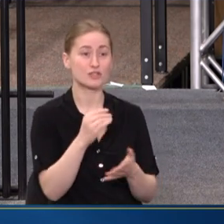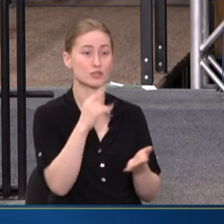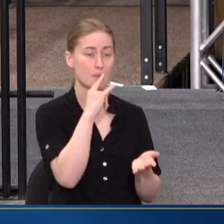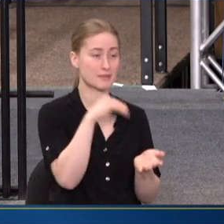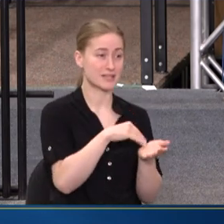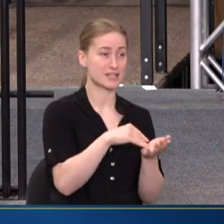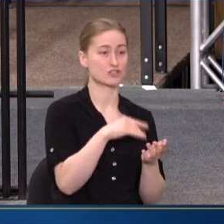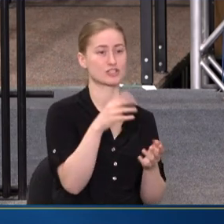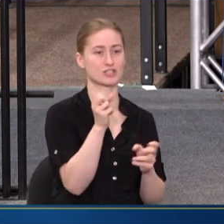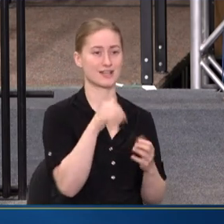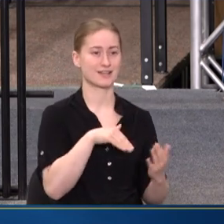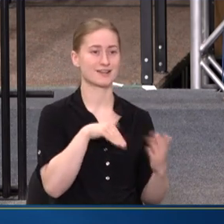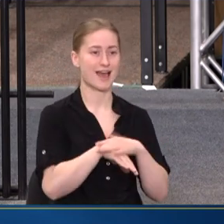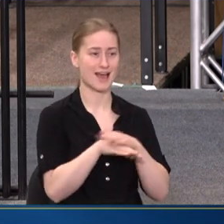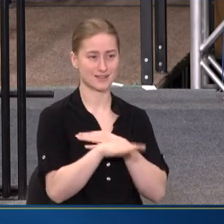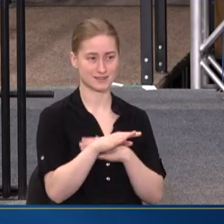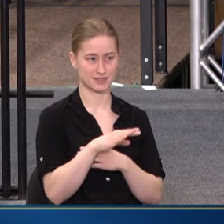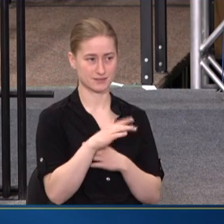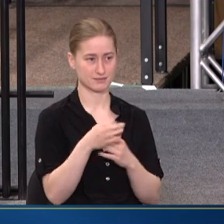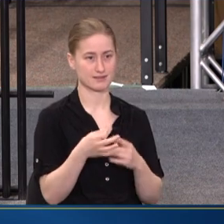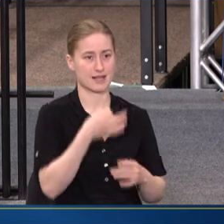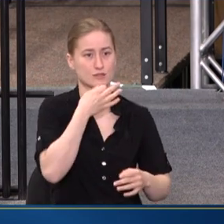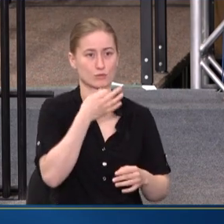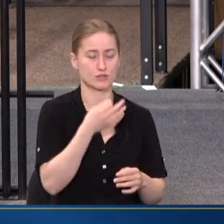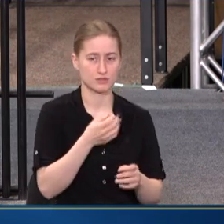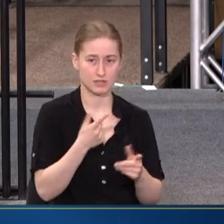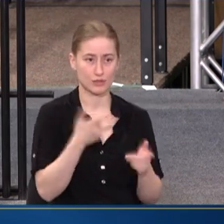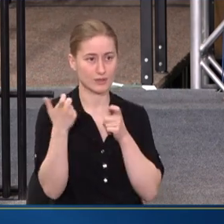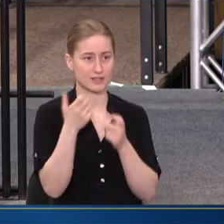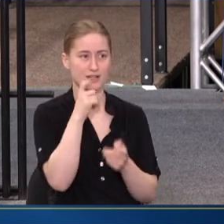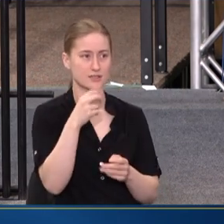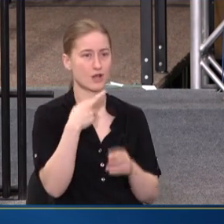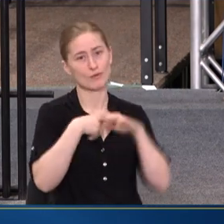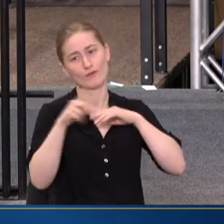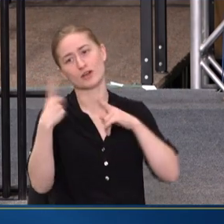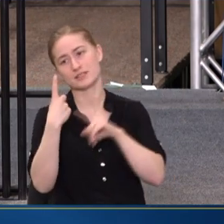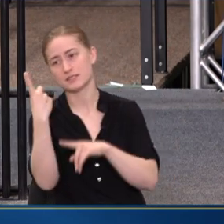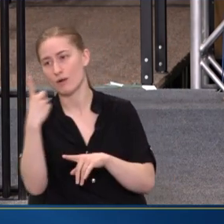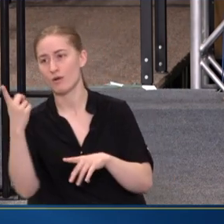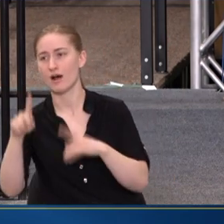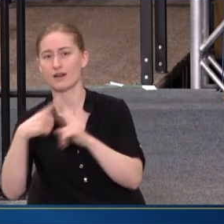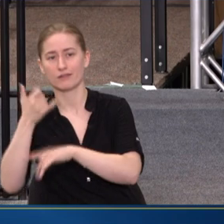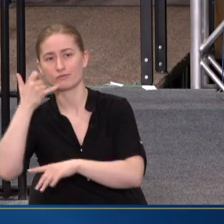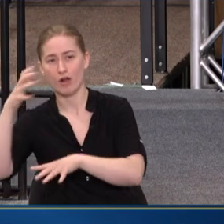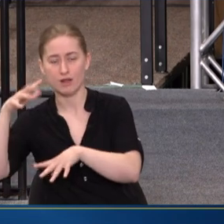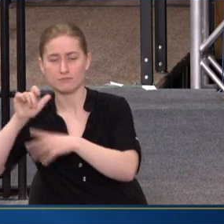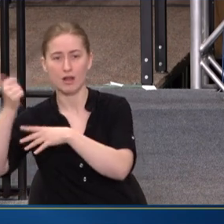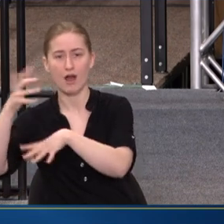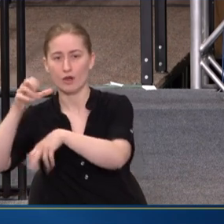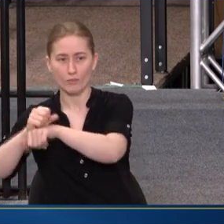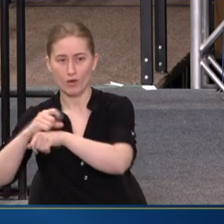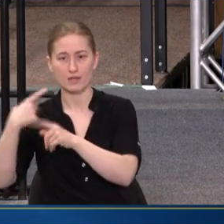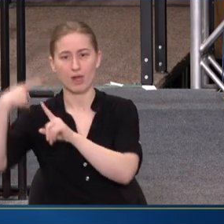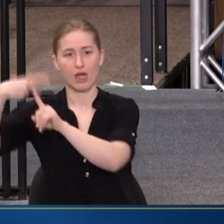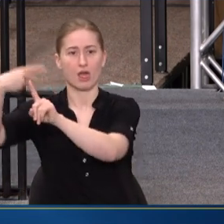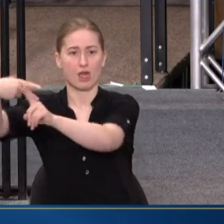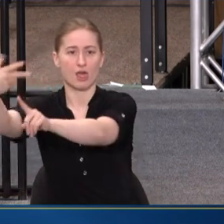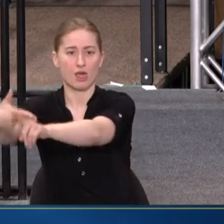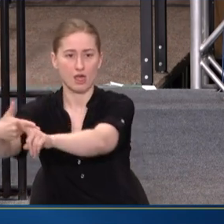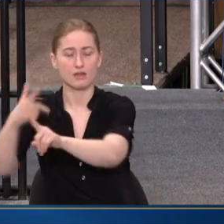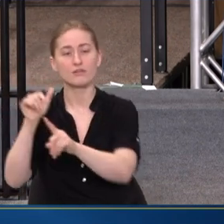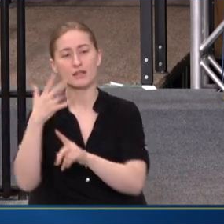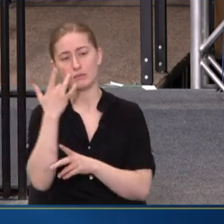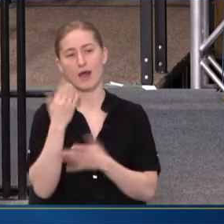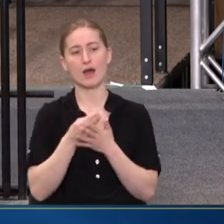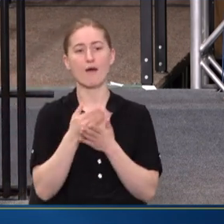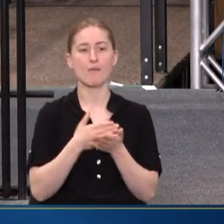EXPERTISE QUICKLY AND YOU DON'T HAVE TO REFER SOMEONE. AND, YOU KNOW, IT MIGHT TAKE MONTHS FOR THEM TO GET ACCESS TO MENTAL HEALTH SUPPORTS. AND THAT'S WHY OUR BUDGET